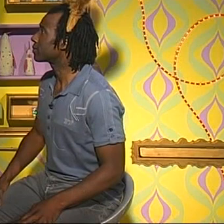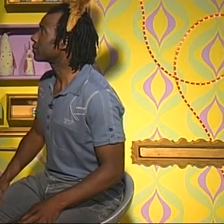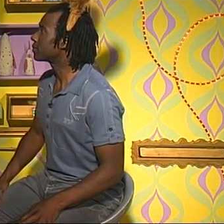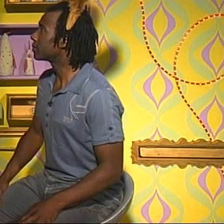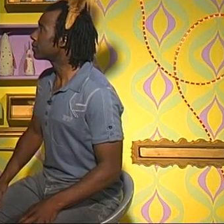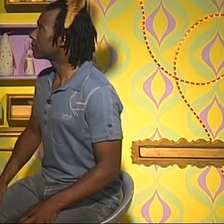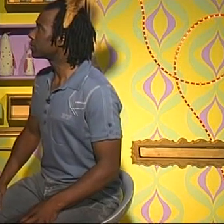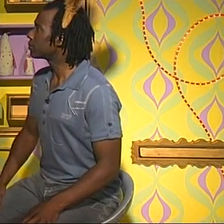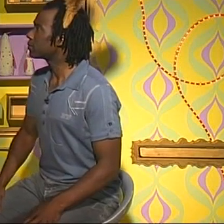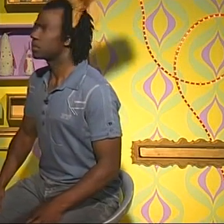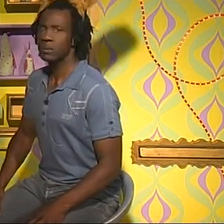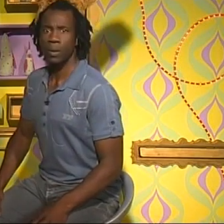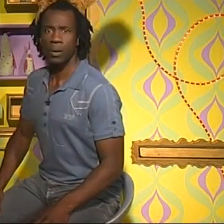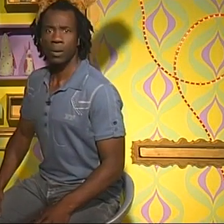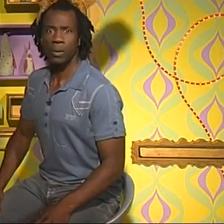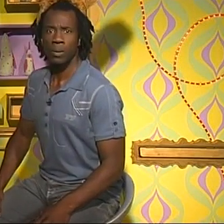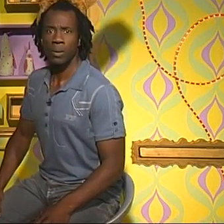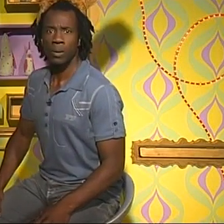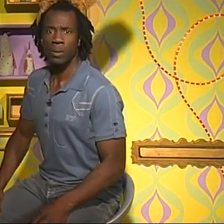instrument does Scratch love to play? Is it